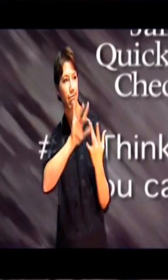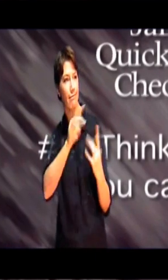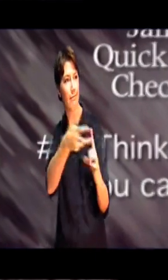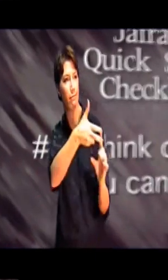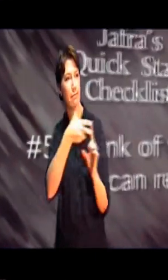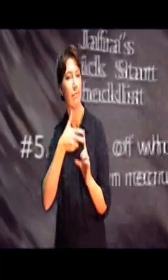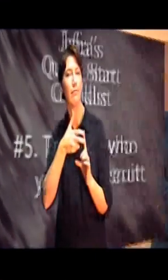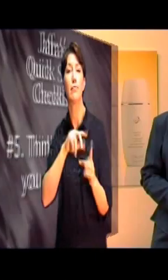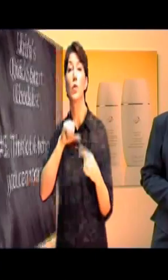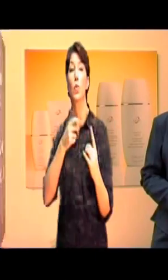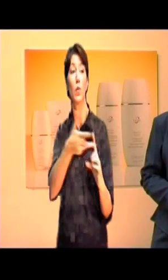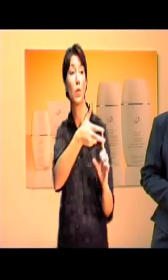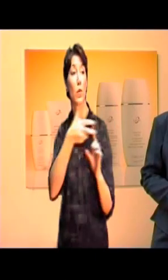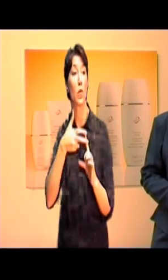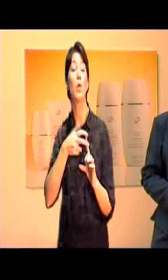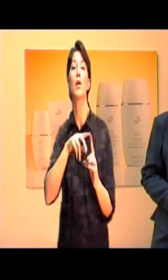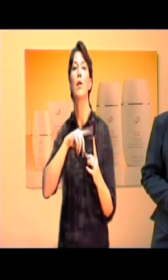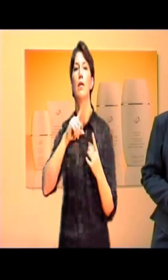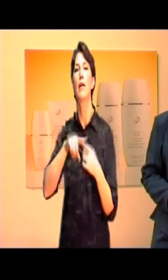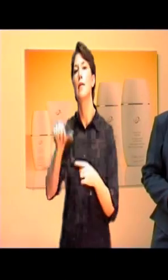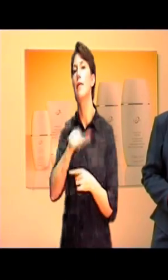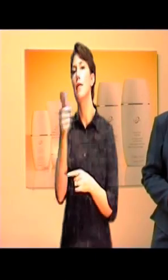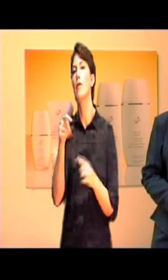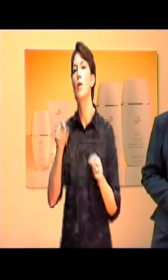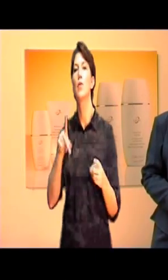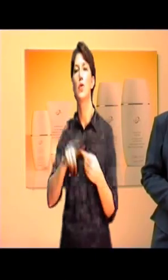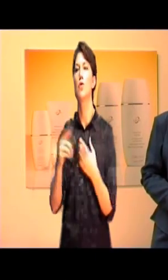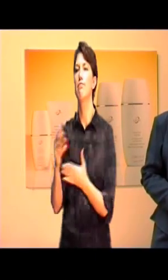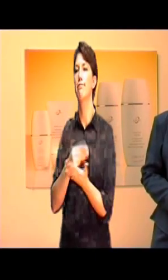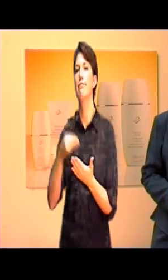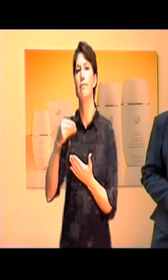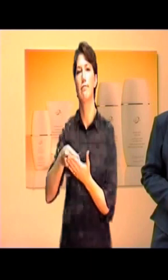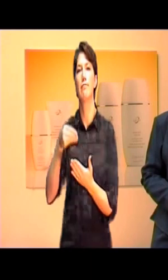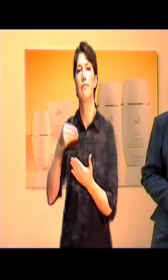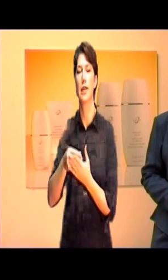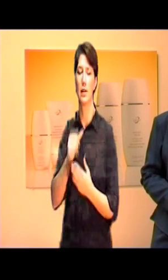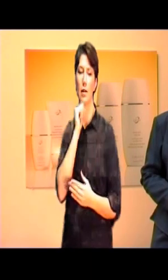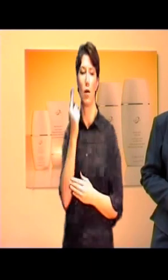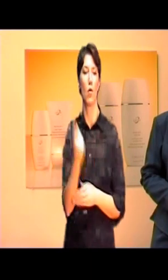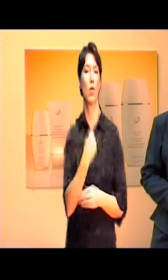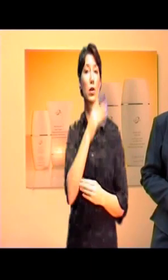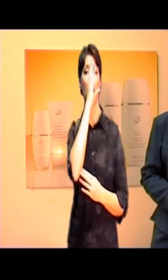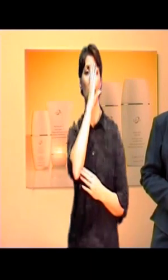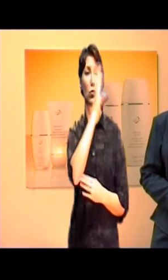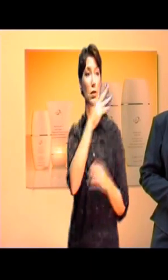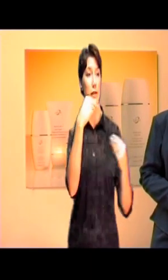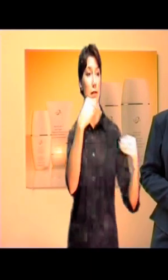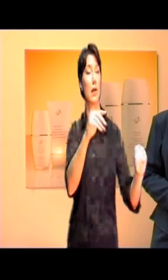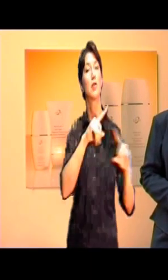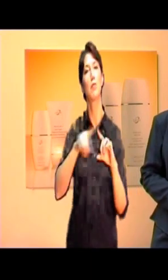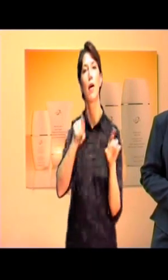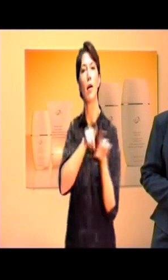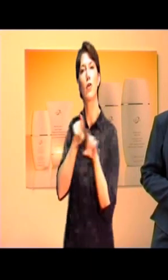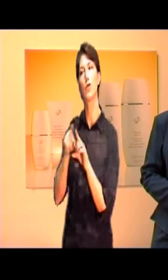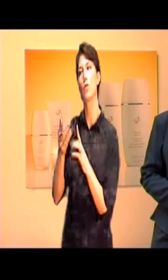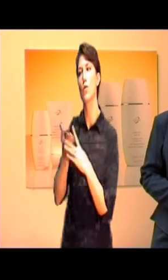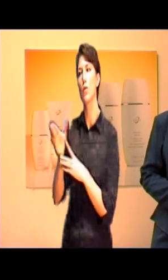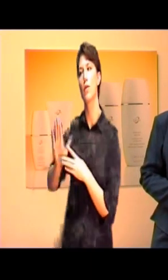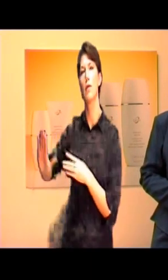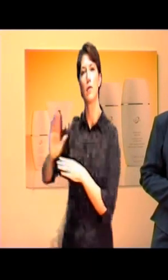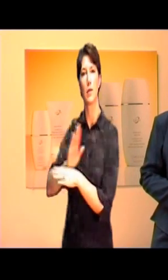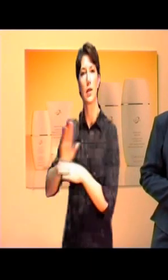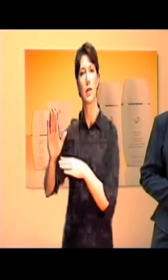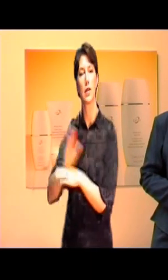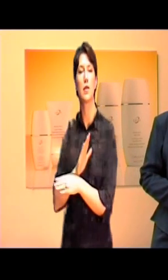leading other people in the business, you have an additional compensation available through JAFRA's management program, and again, it's one of the best